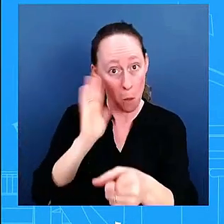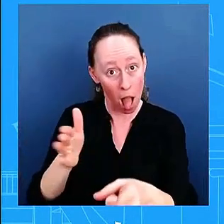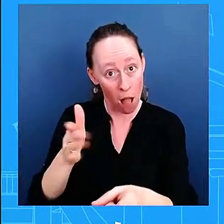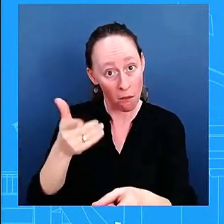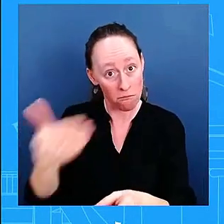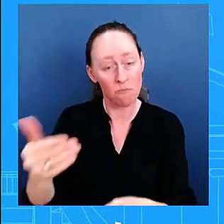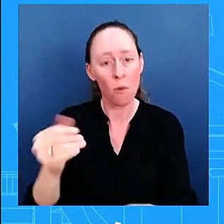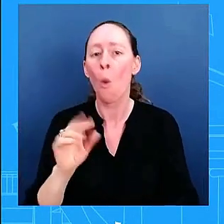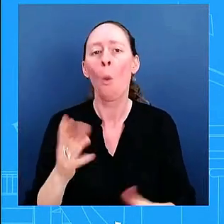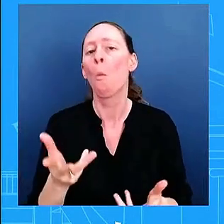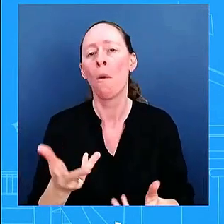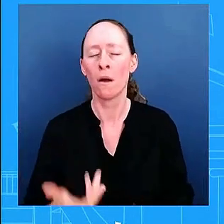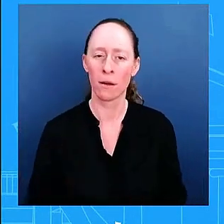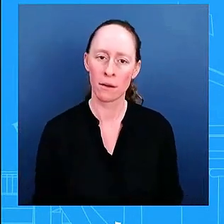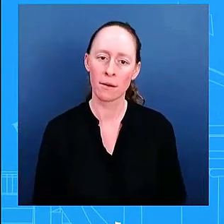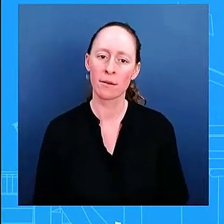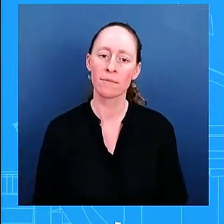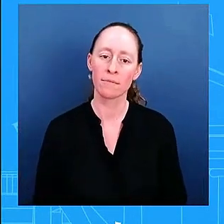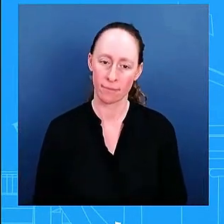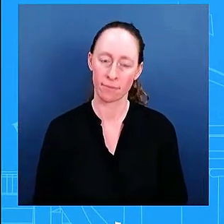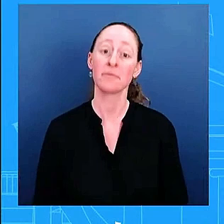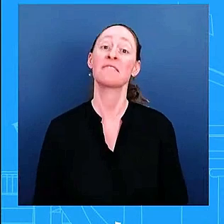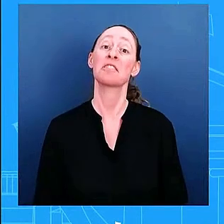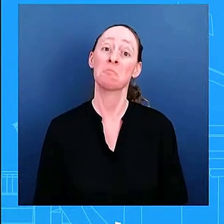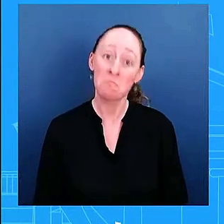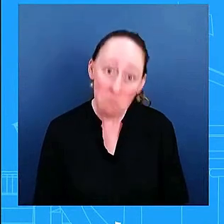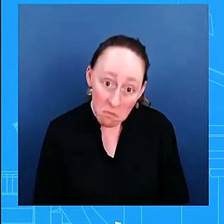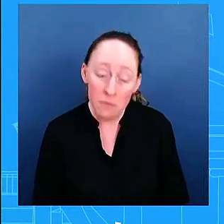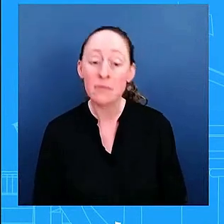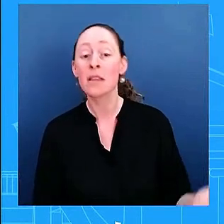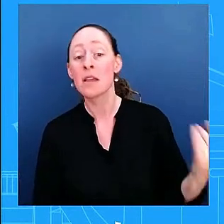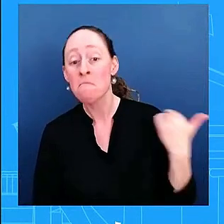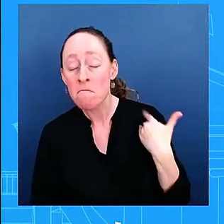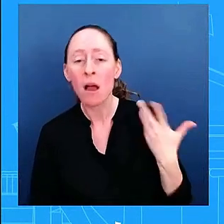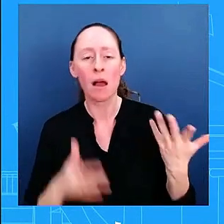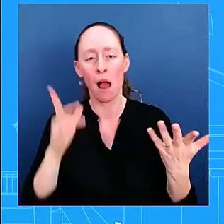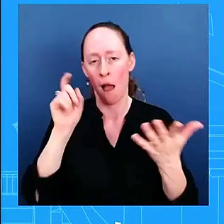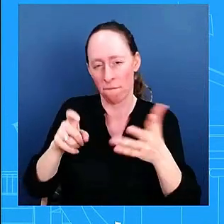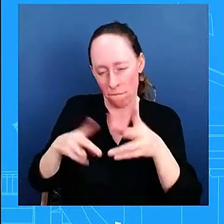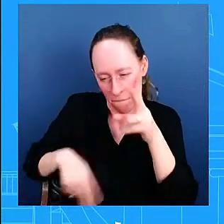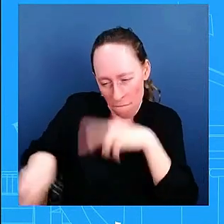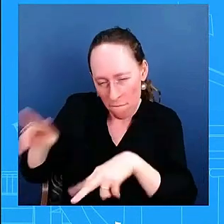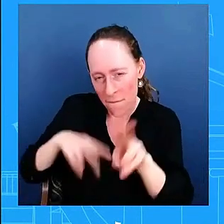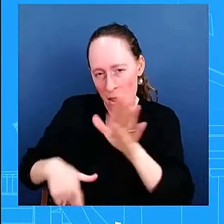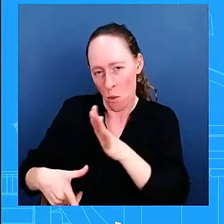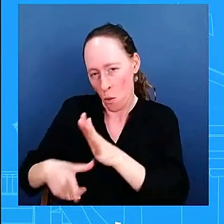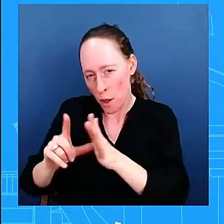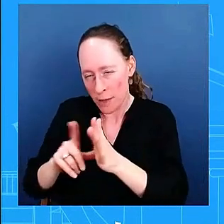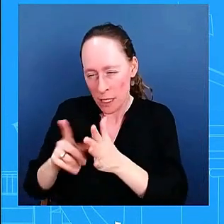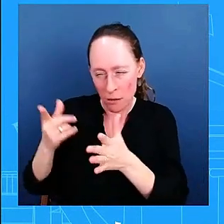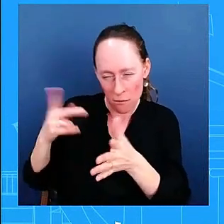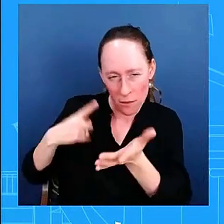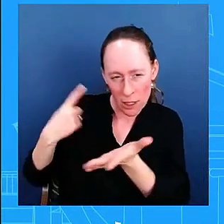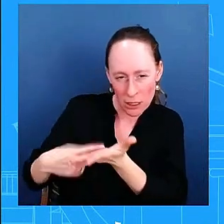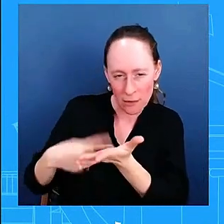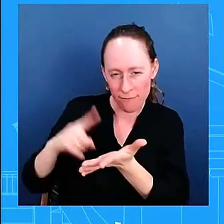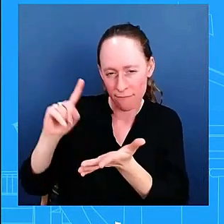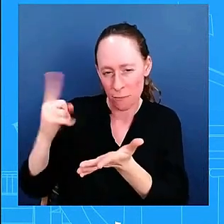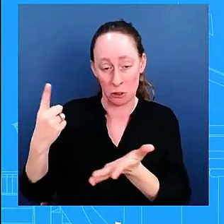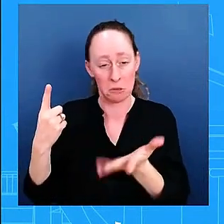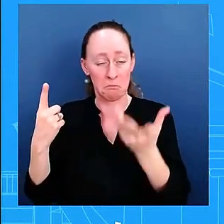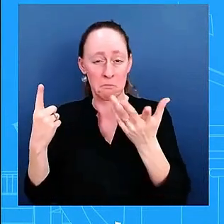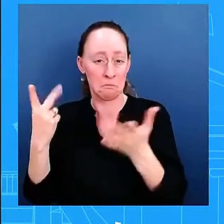assess the next best steps just they have not uh again it's a hypothetical uh and so we're going to assess what's the next best step to do